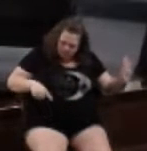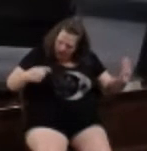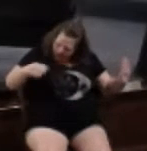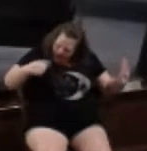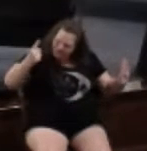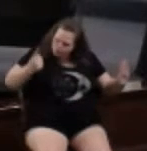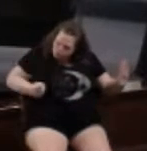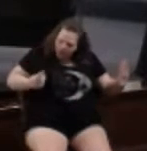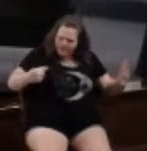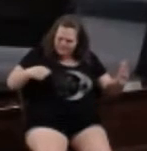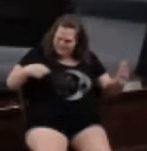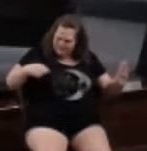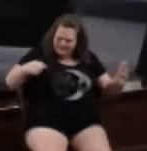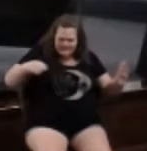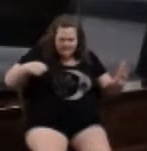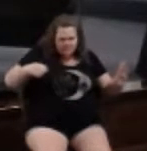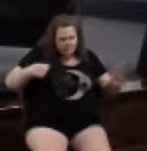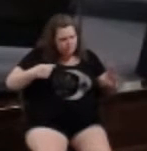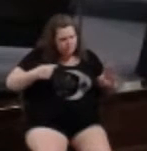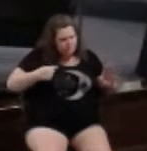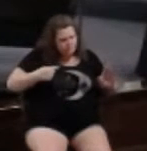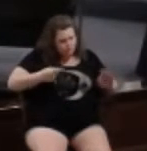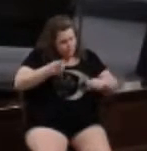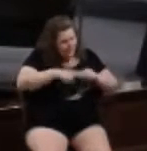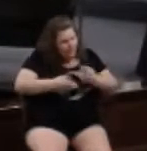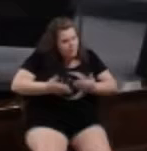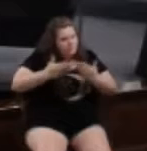and bring unity to the body?